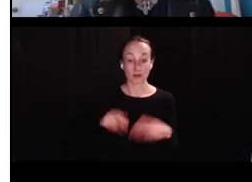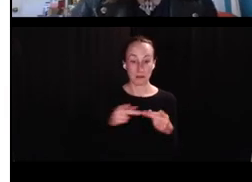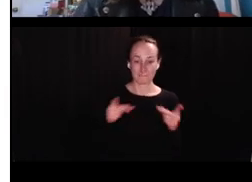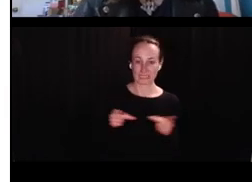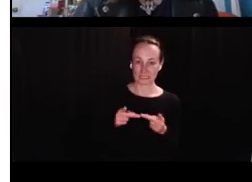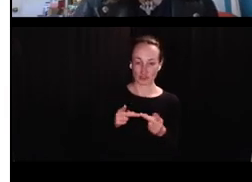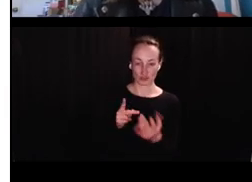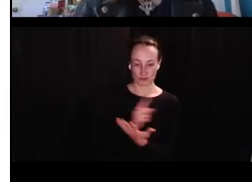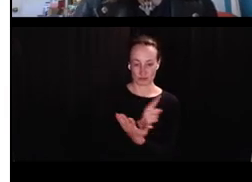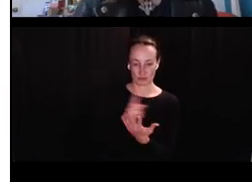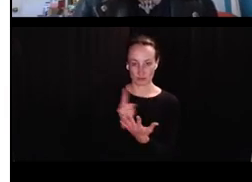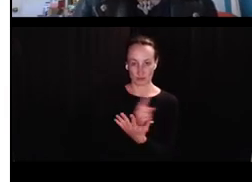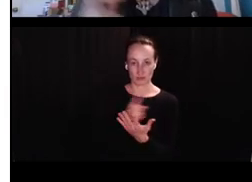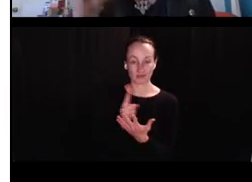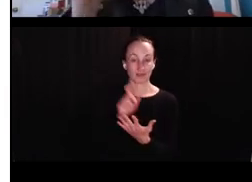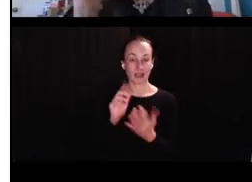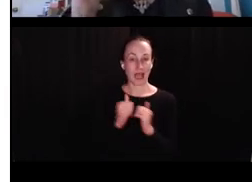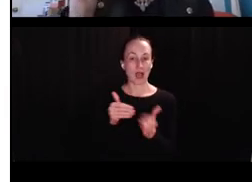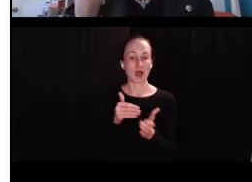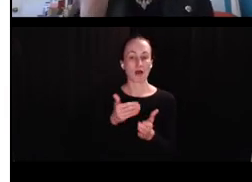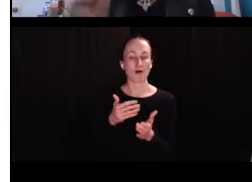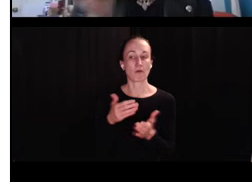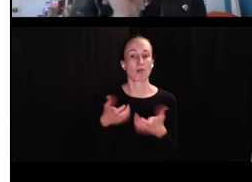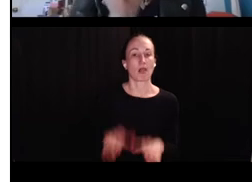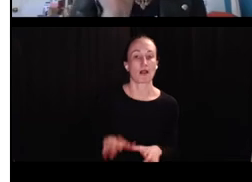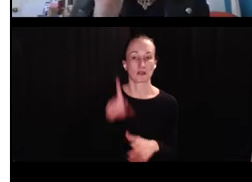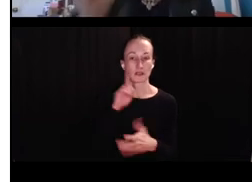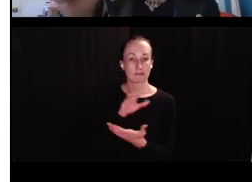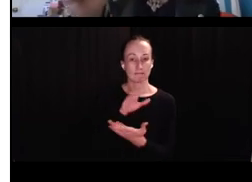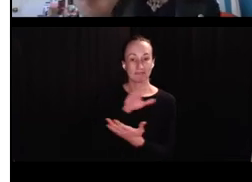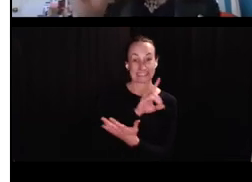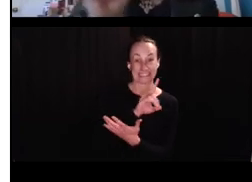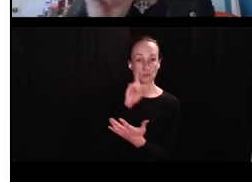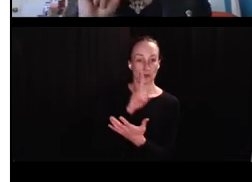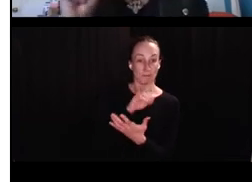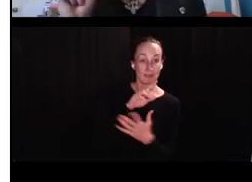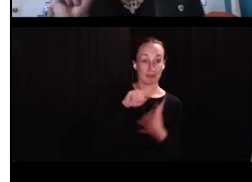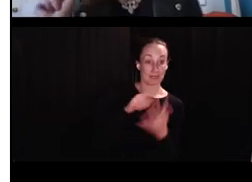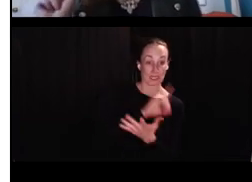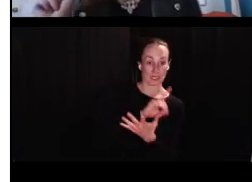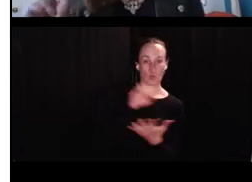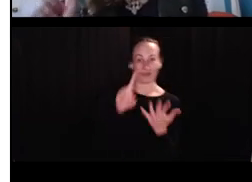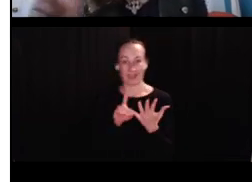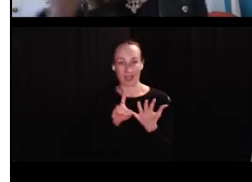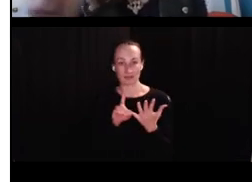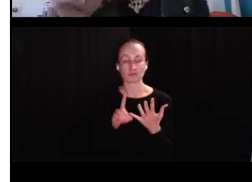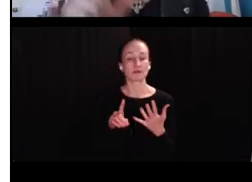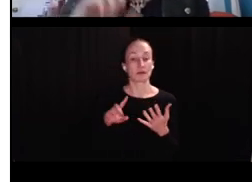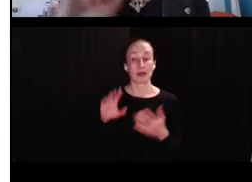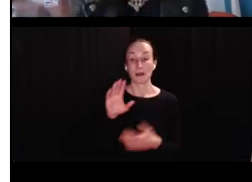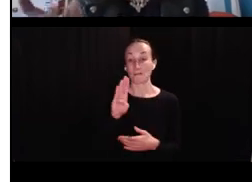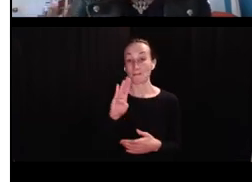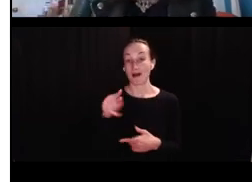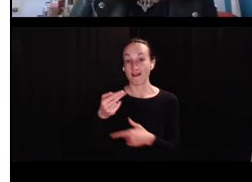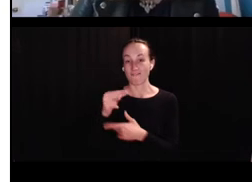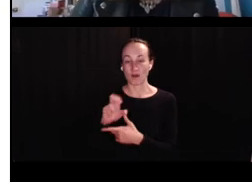positional and by phone. positional is just how likely is it that the D sound is going to be at the beginning of a word or in the middle or